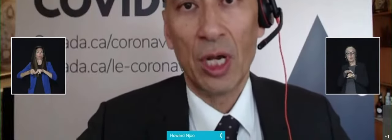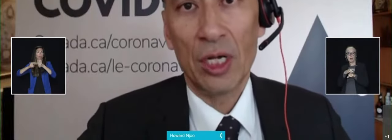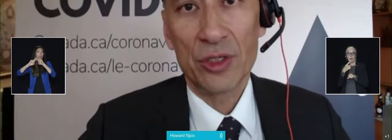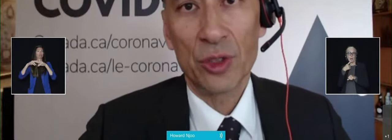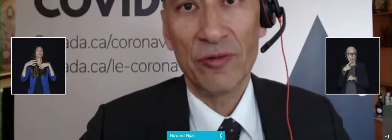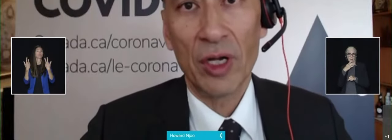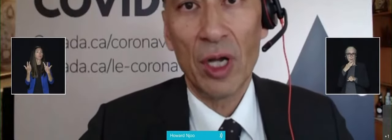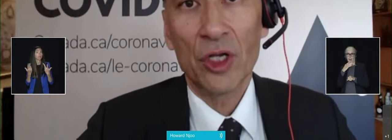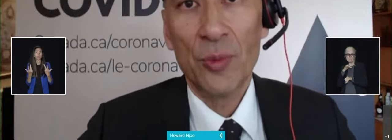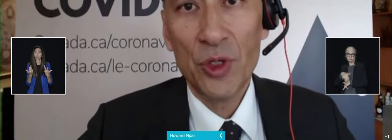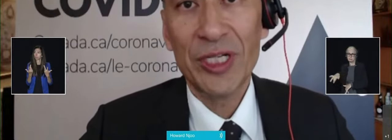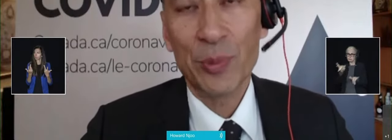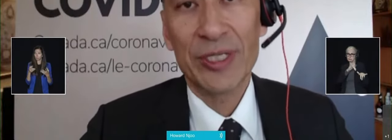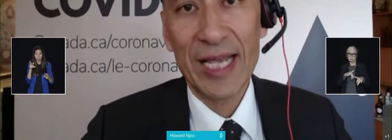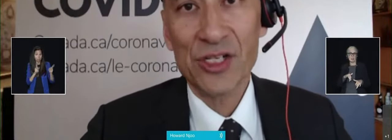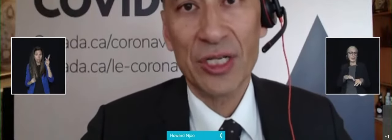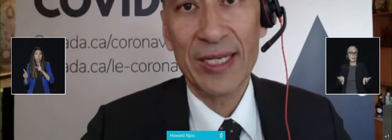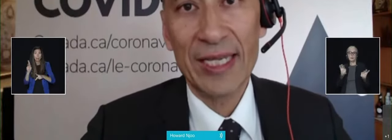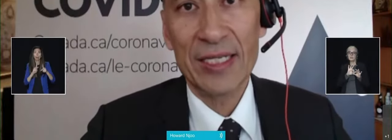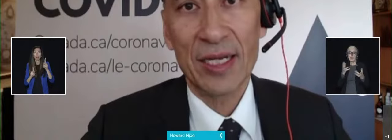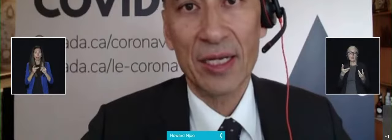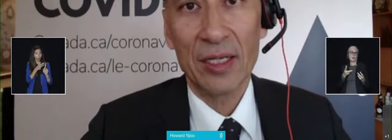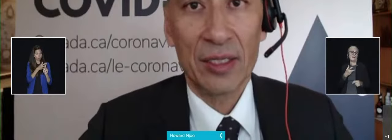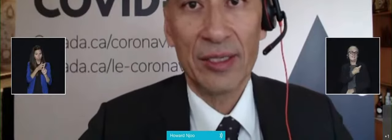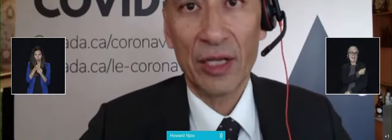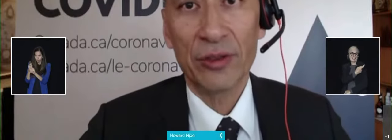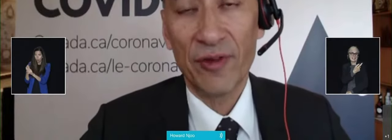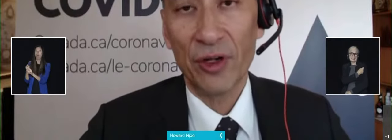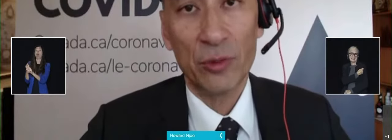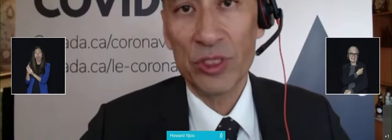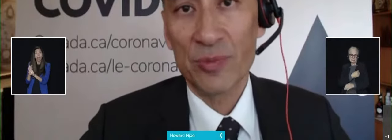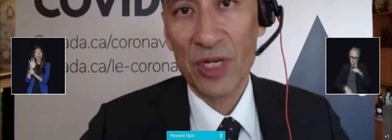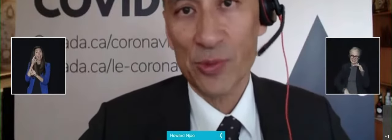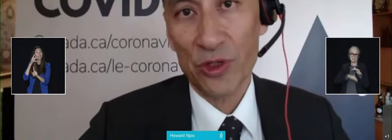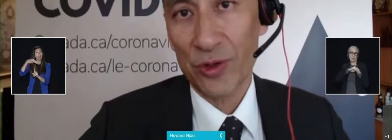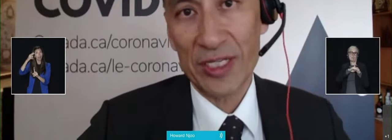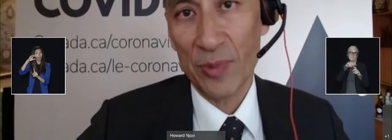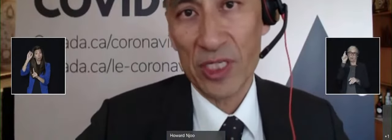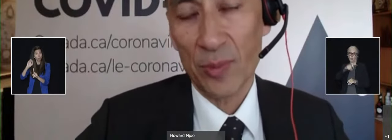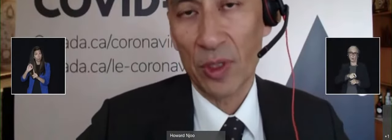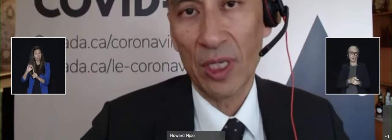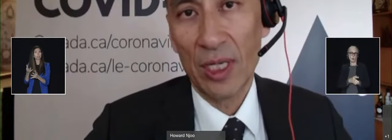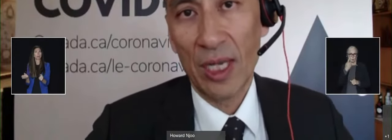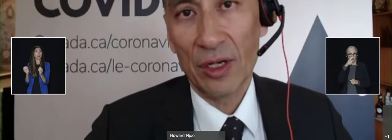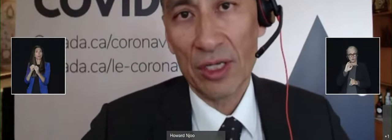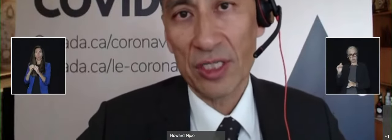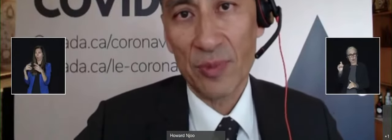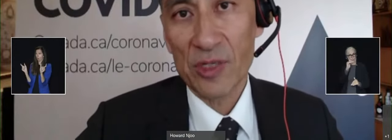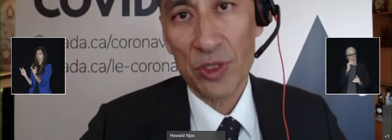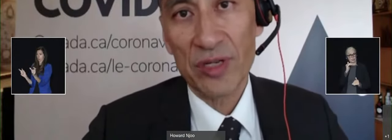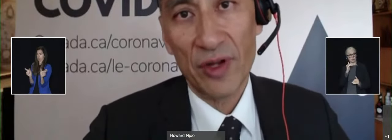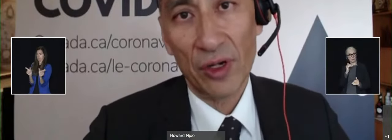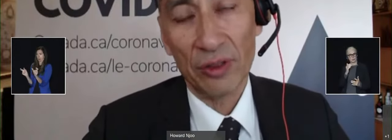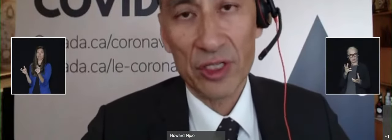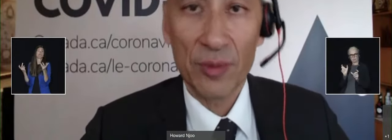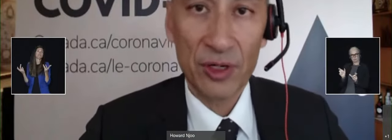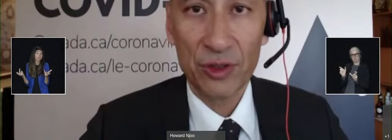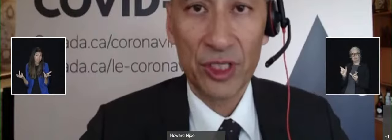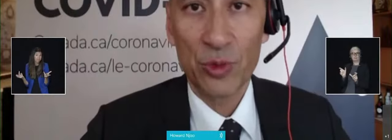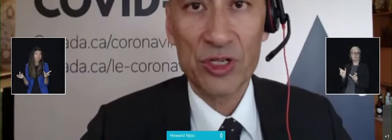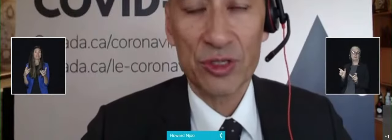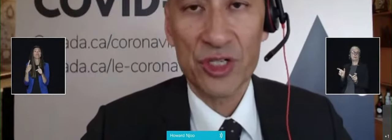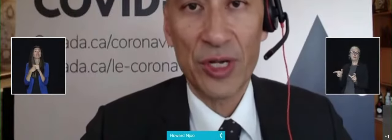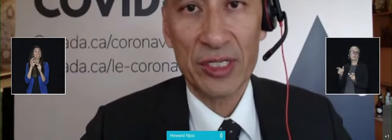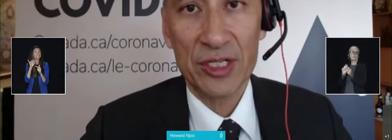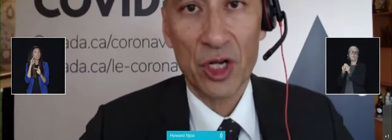good sort of community protection against the Delta variant, which is much more transmissible and causes much more severe illness